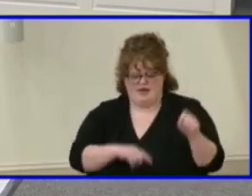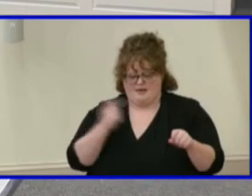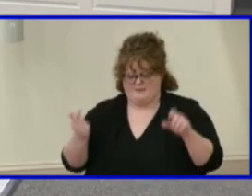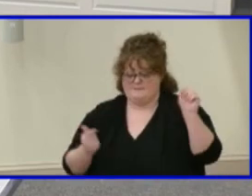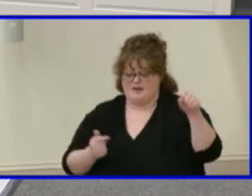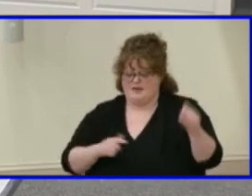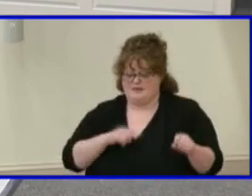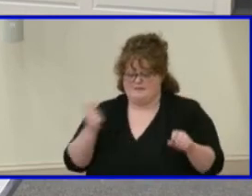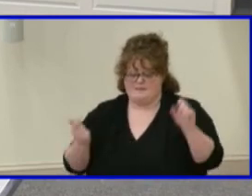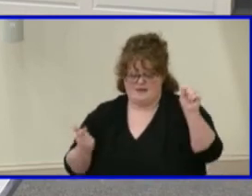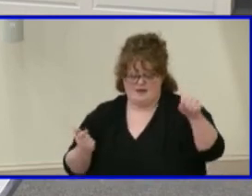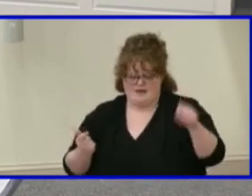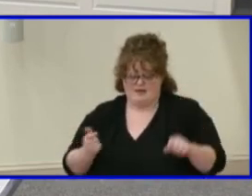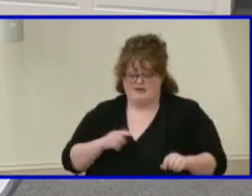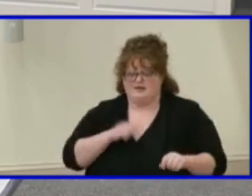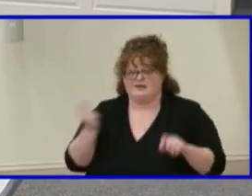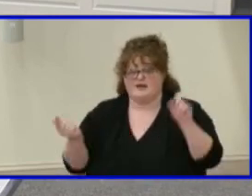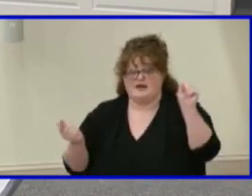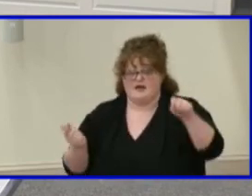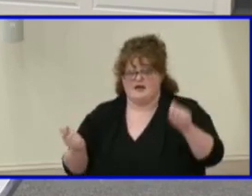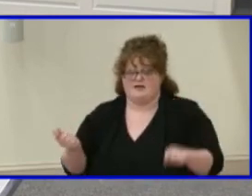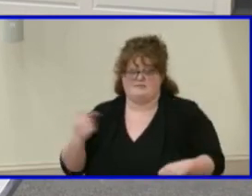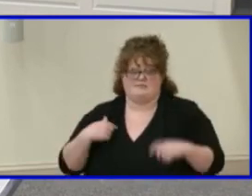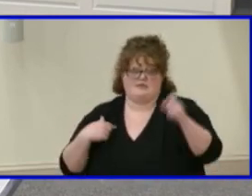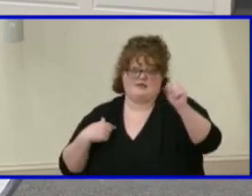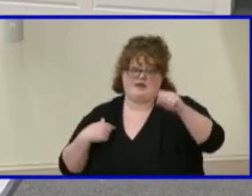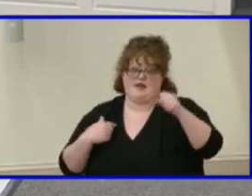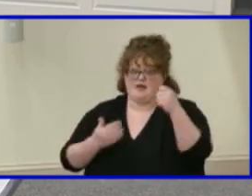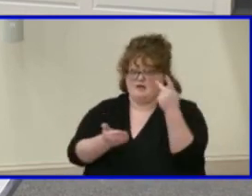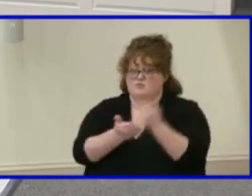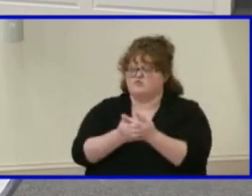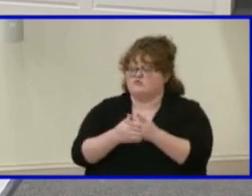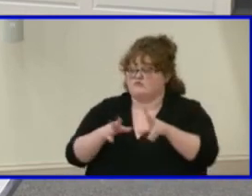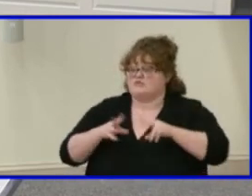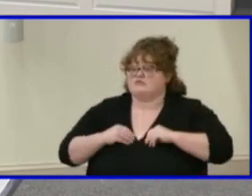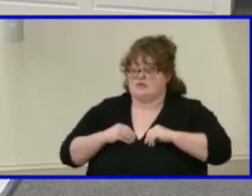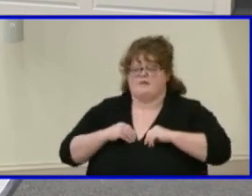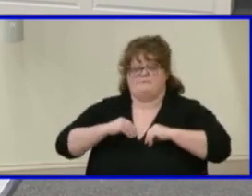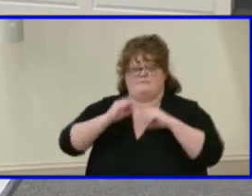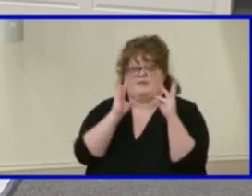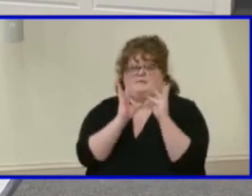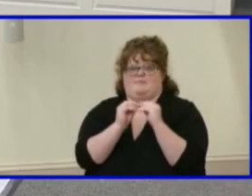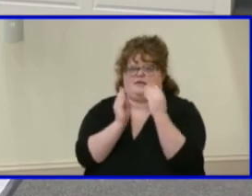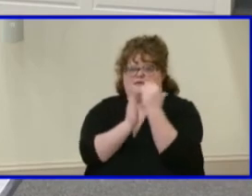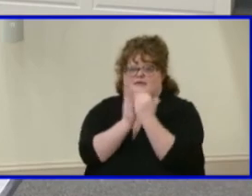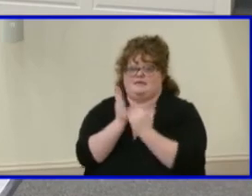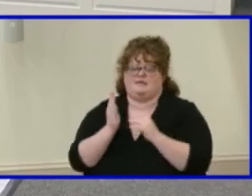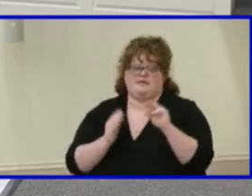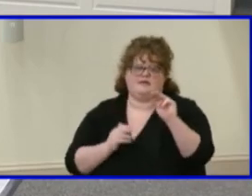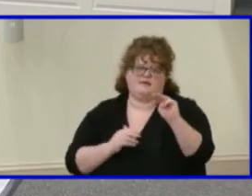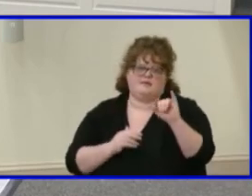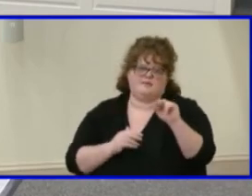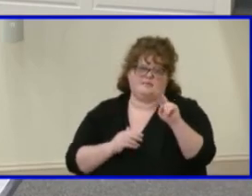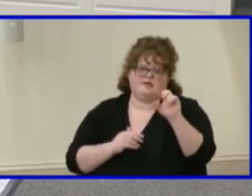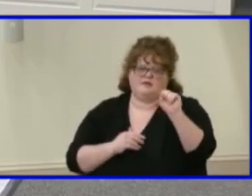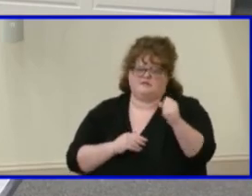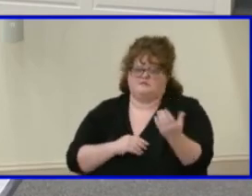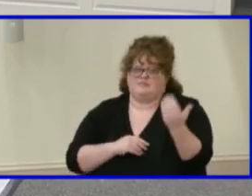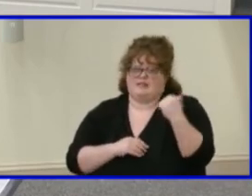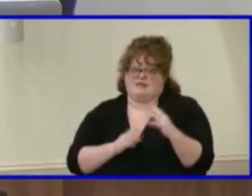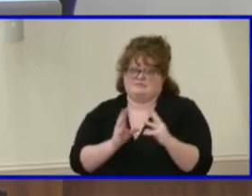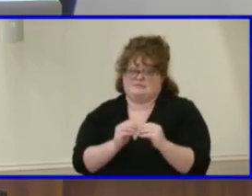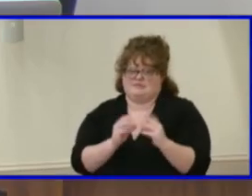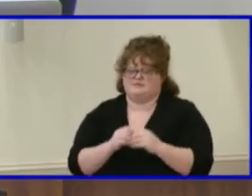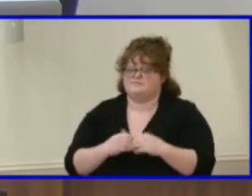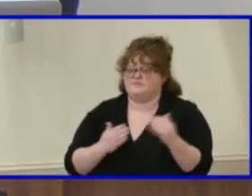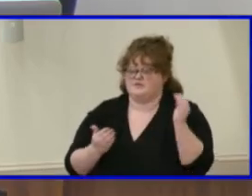Ogburn. Aye. Ms. Shea. Aye. And I vote aye. ayes have it. The minutes have been approved. Next item on the agenda